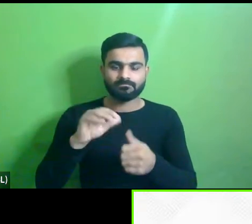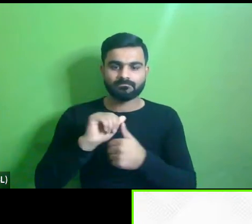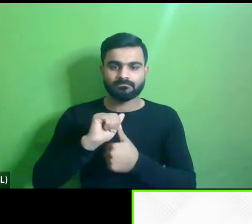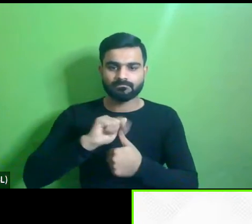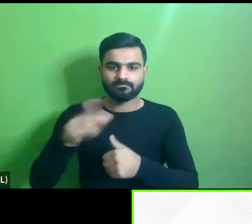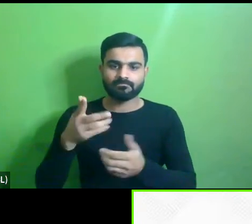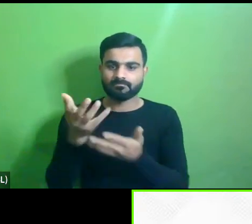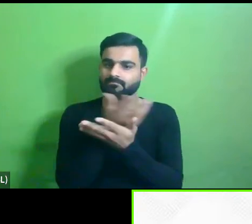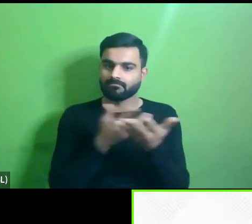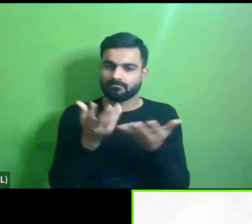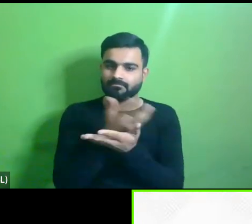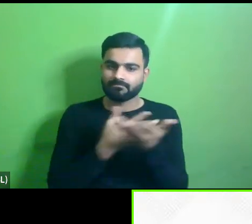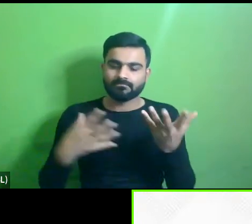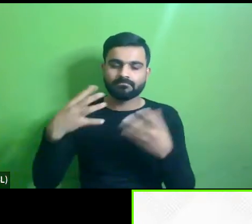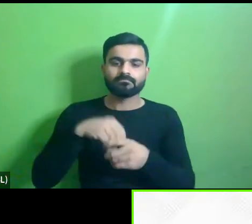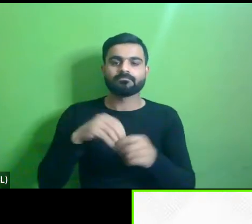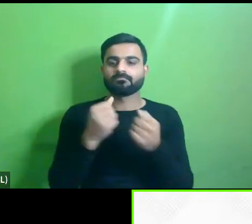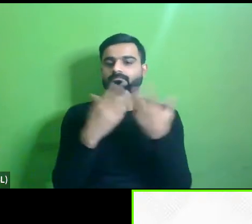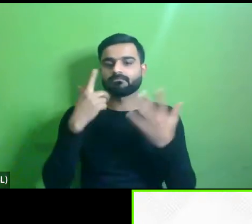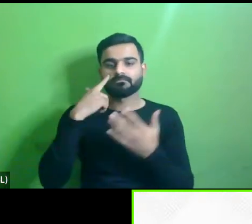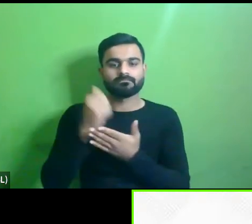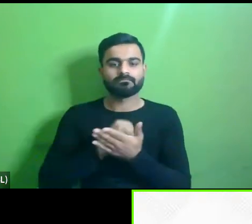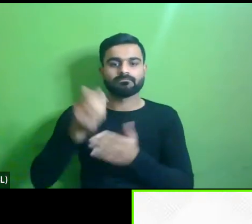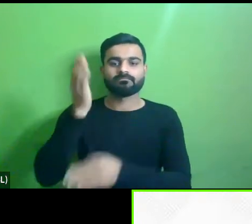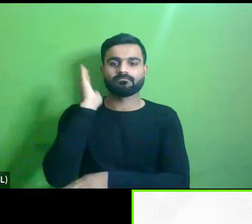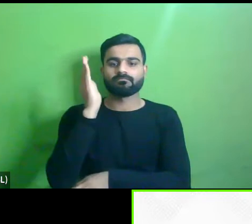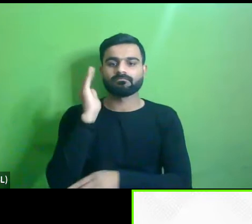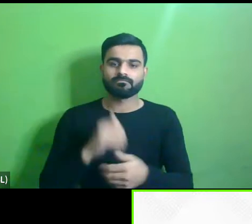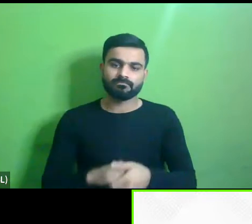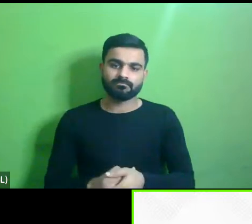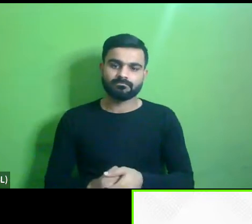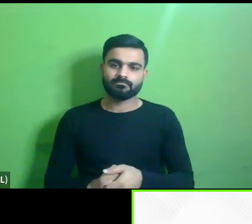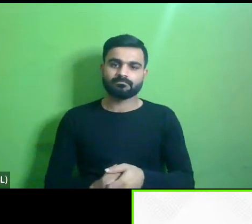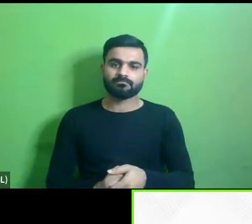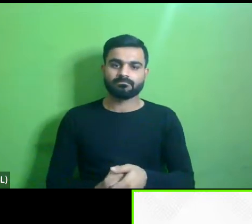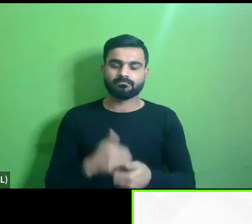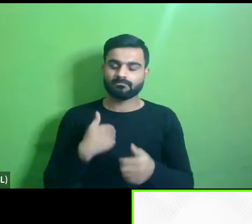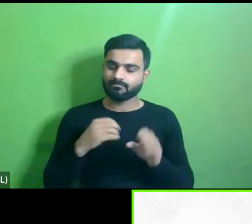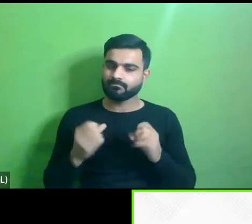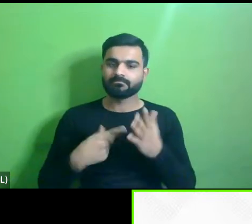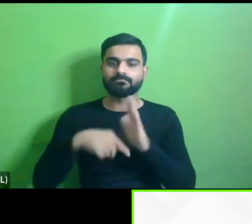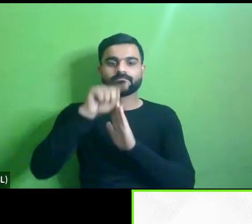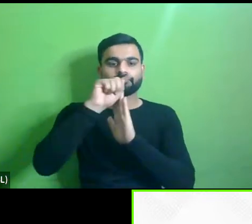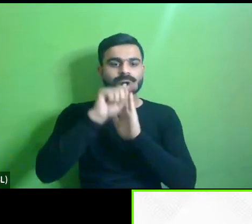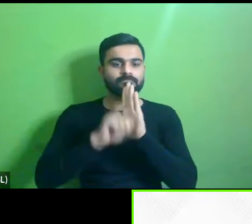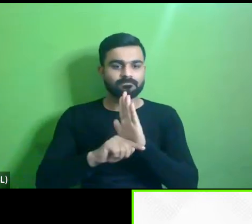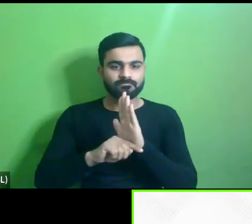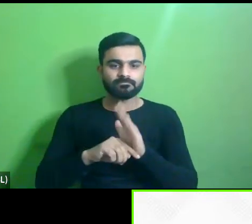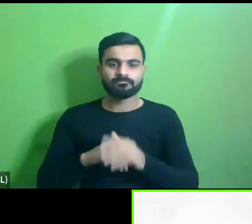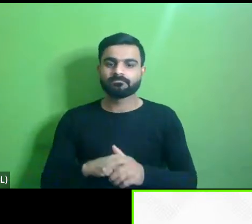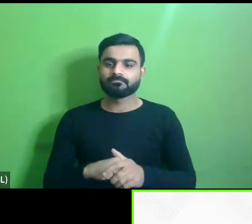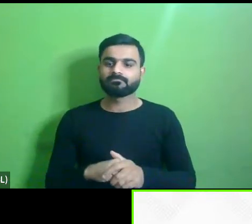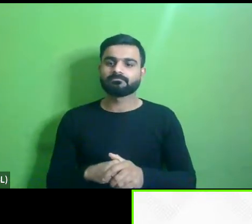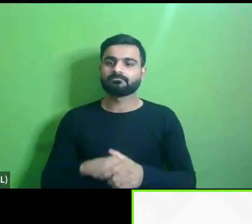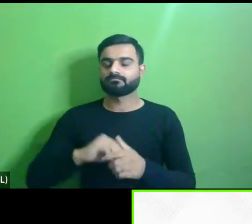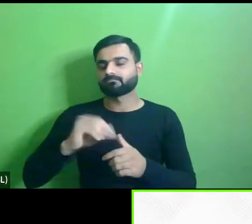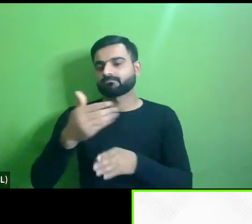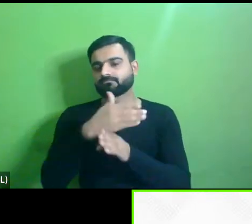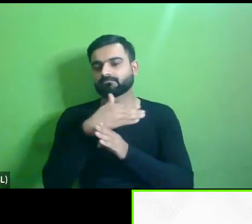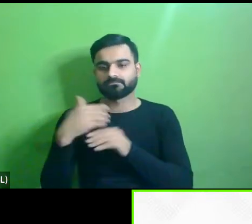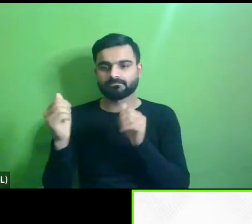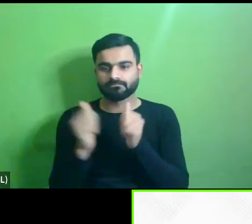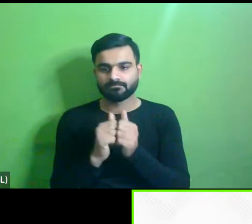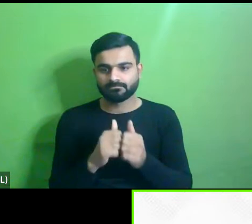discussed uh by many panelists the my buy-in from the policy makers uh the other stakeholders